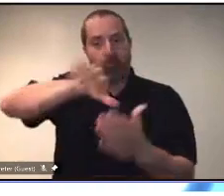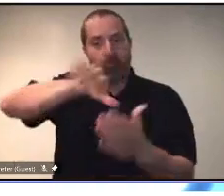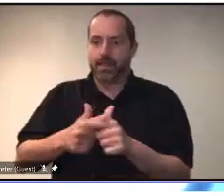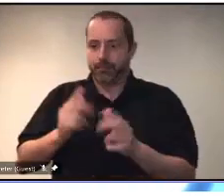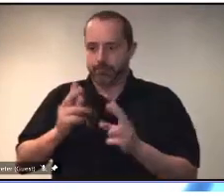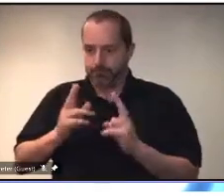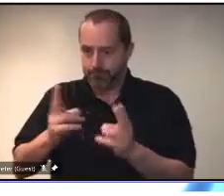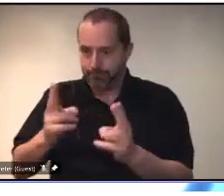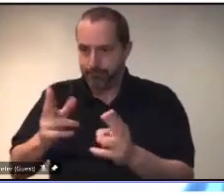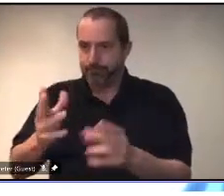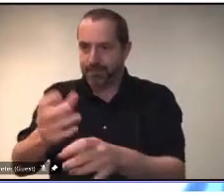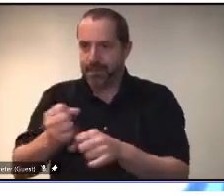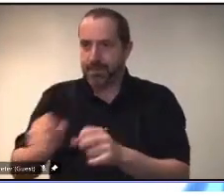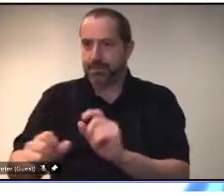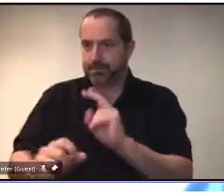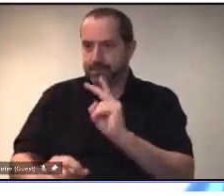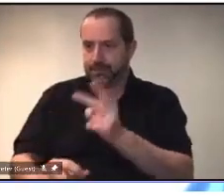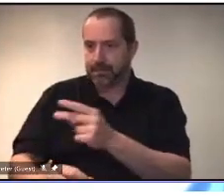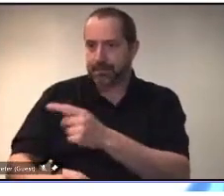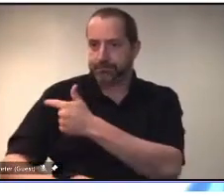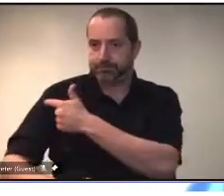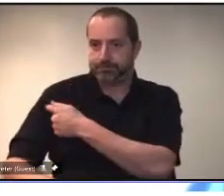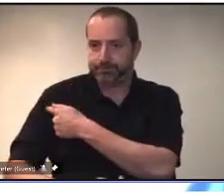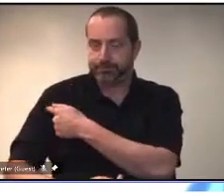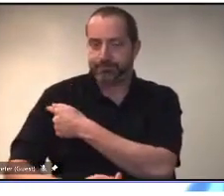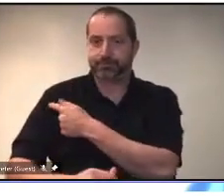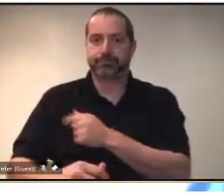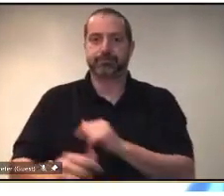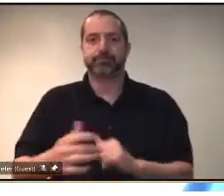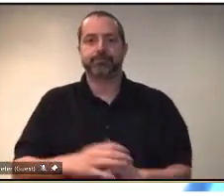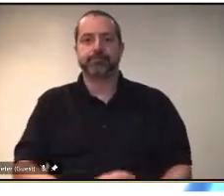The second dose as soon as we become eligible. Thanks.